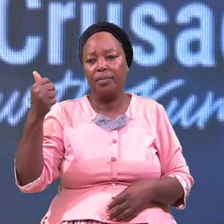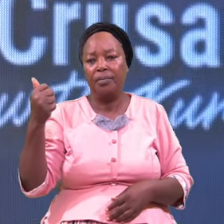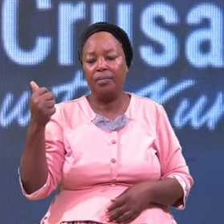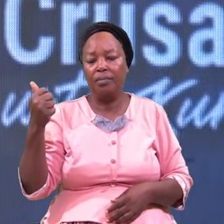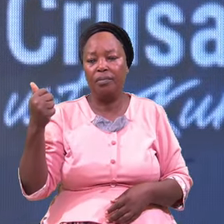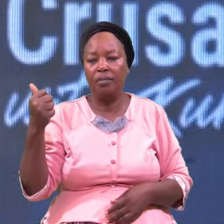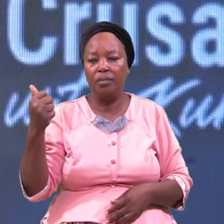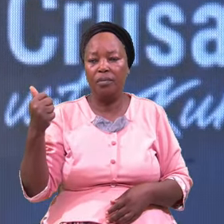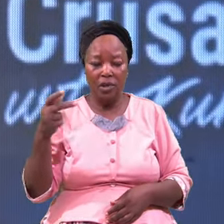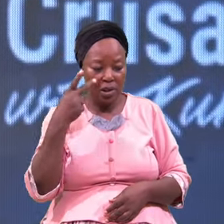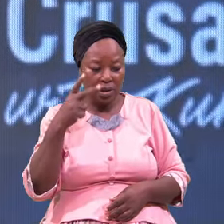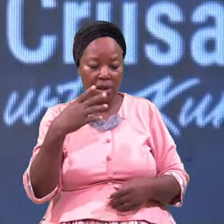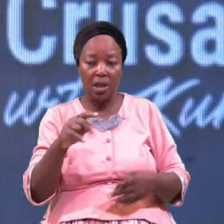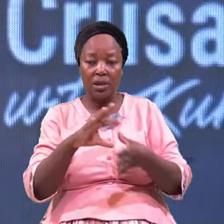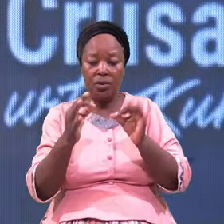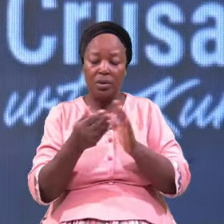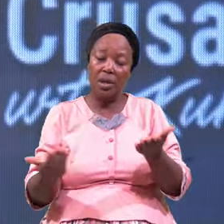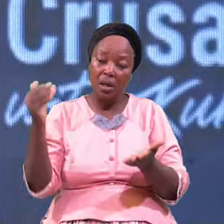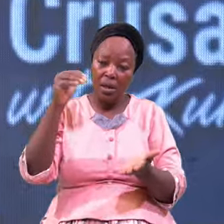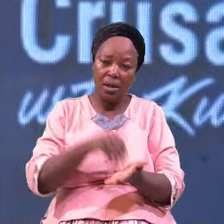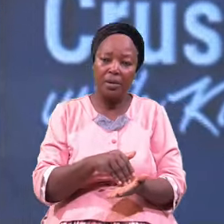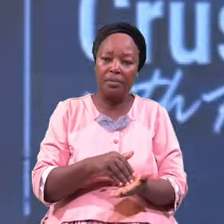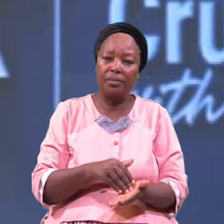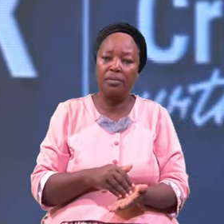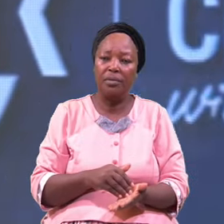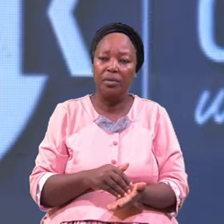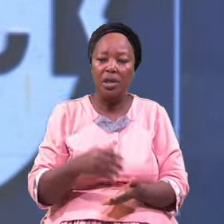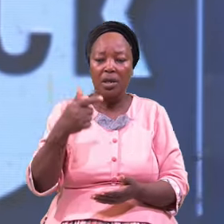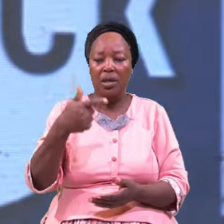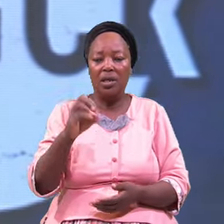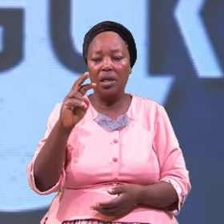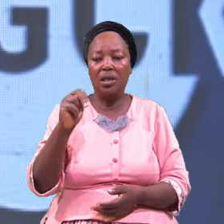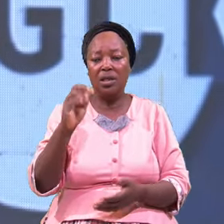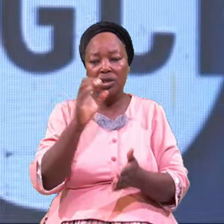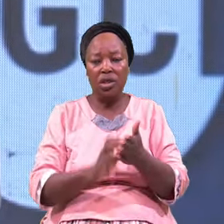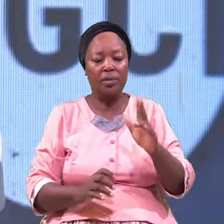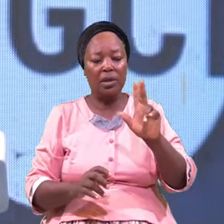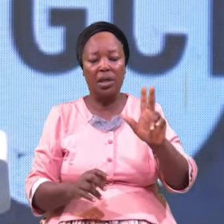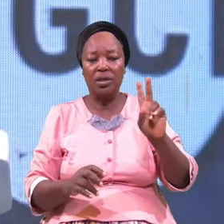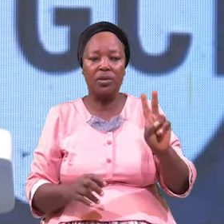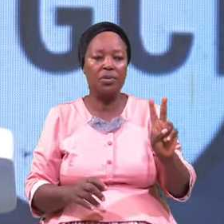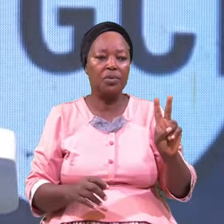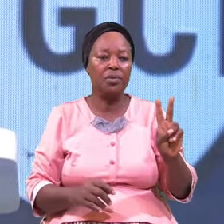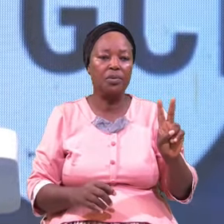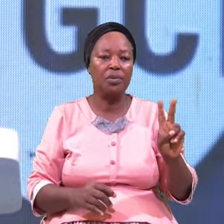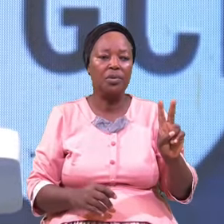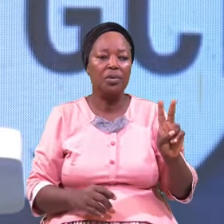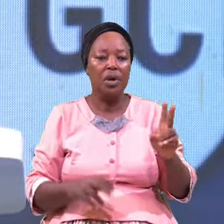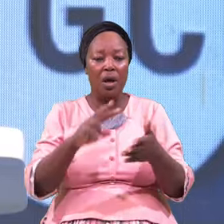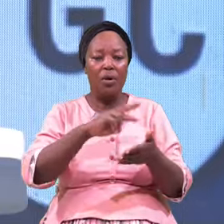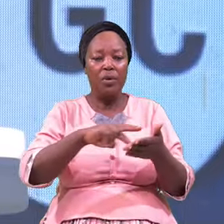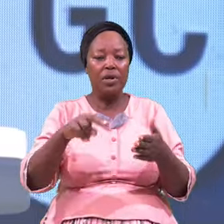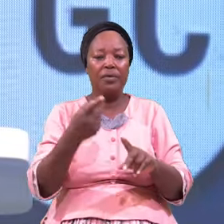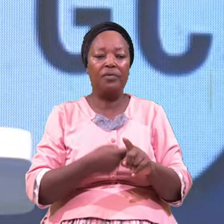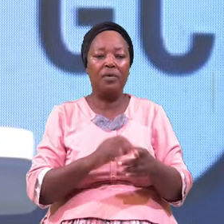Look at The story Again Genesis Chapter 32 Reading From Verse